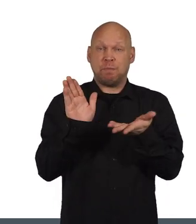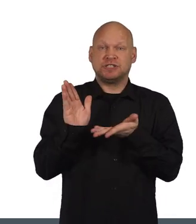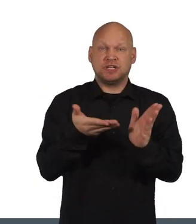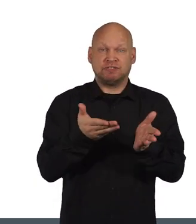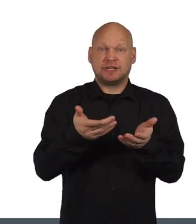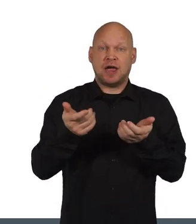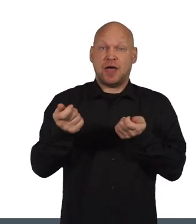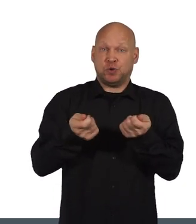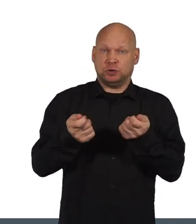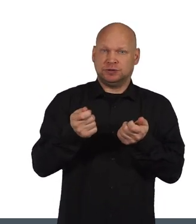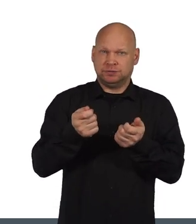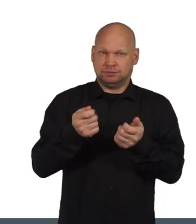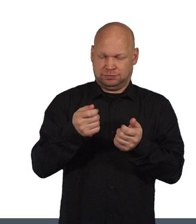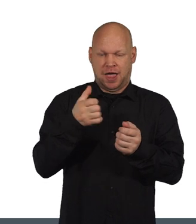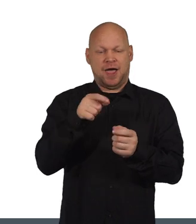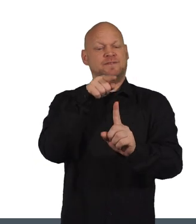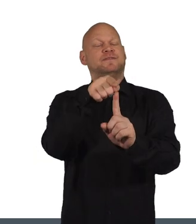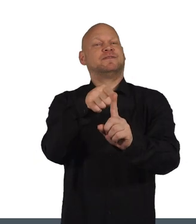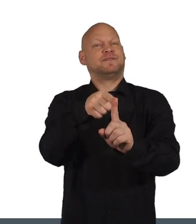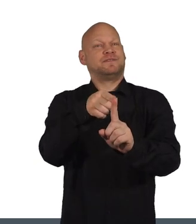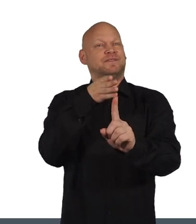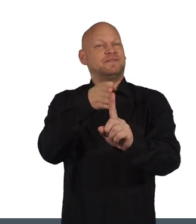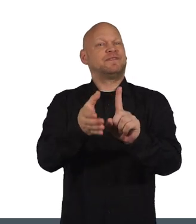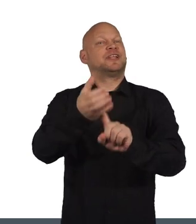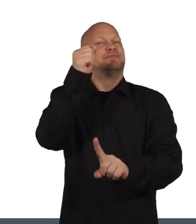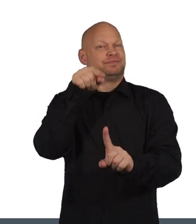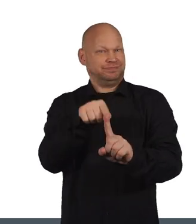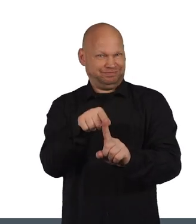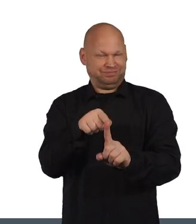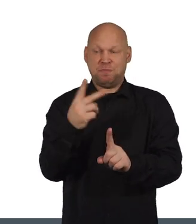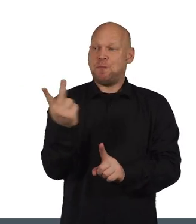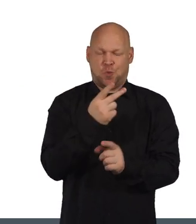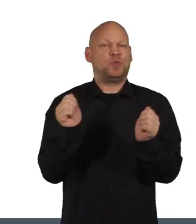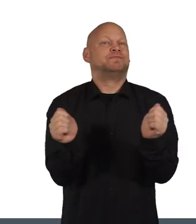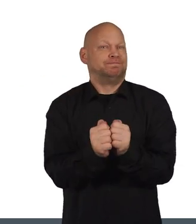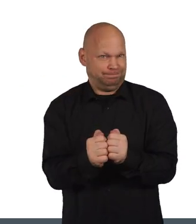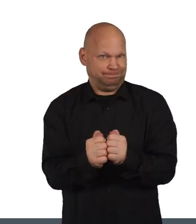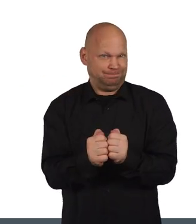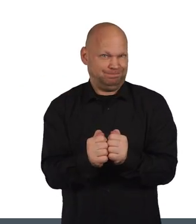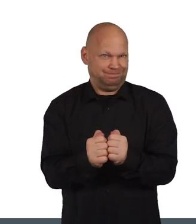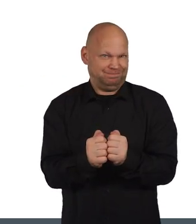and the public service authority a goal to aim for that you both agree on.